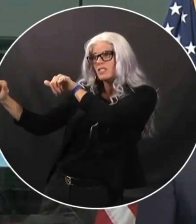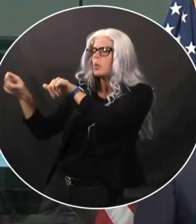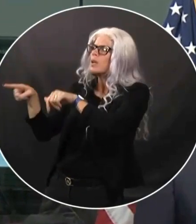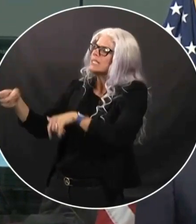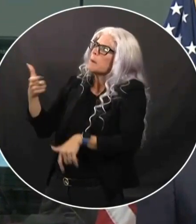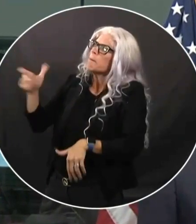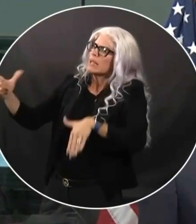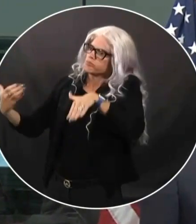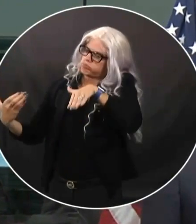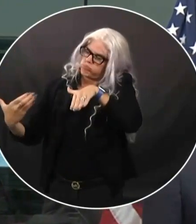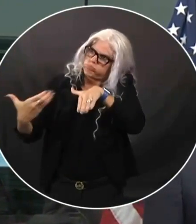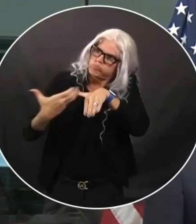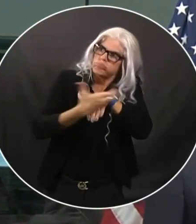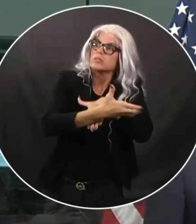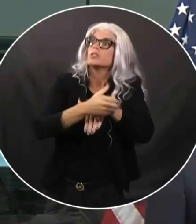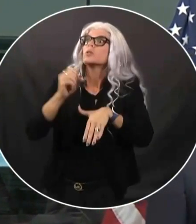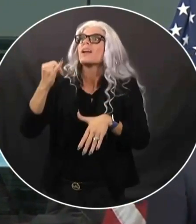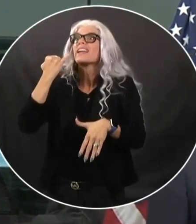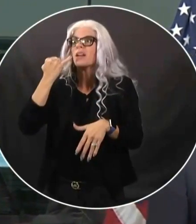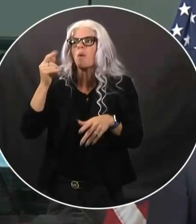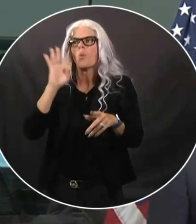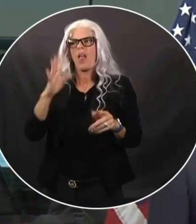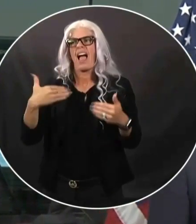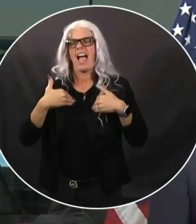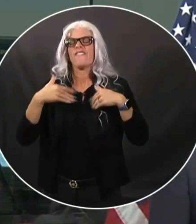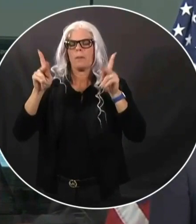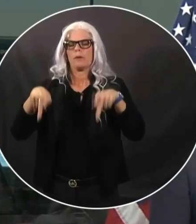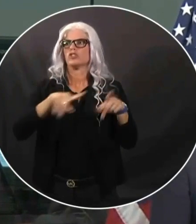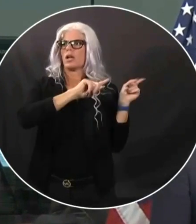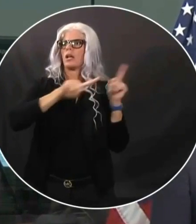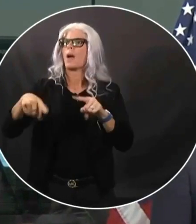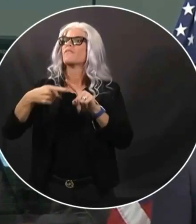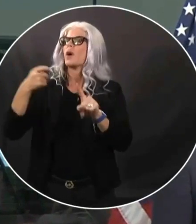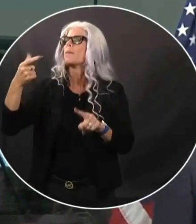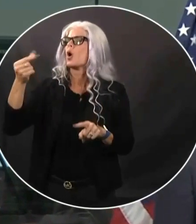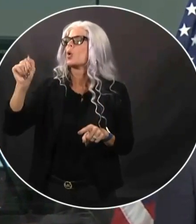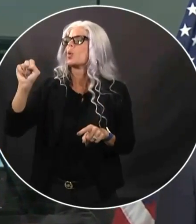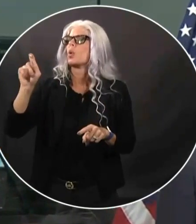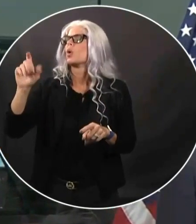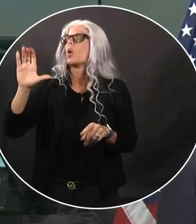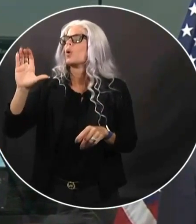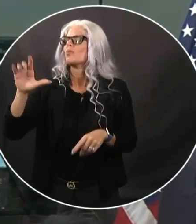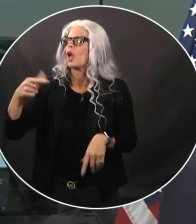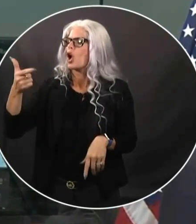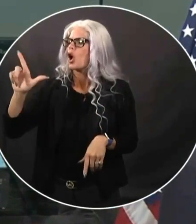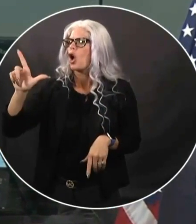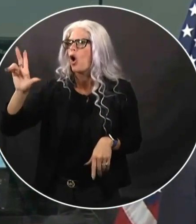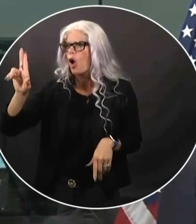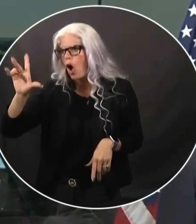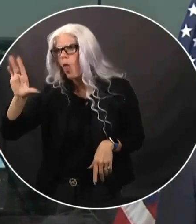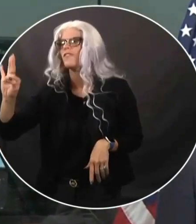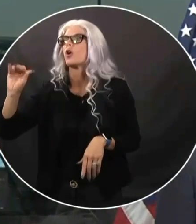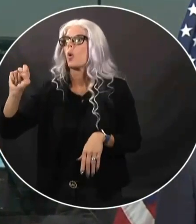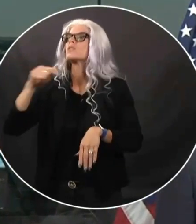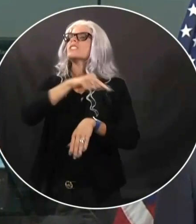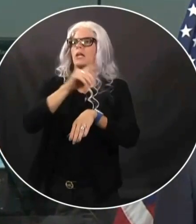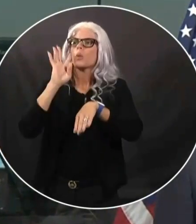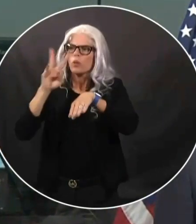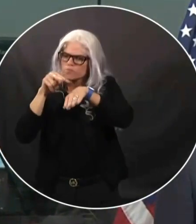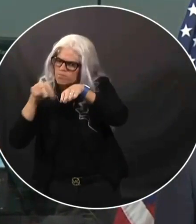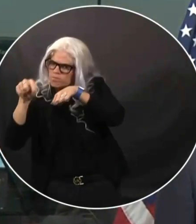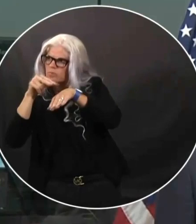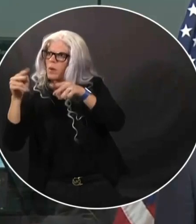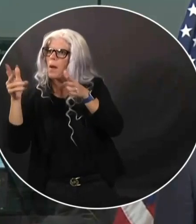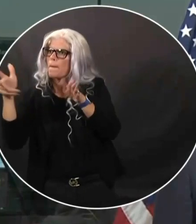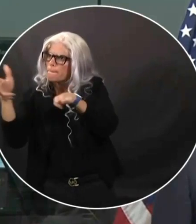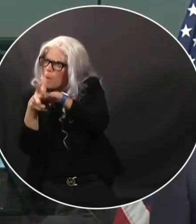tomorrow from the United States Coast Guard. He is already preparing to expedite the opening of those ports and get them back open so we can get that in there. But right now, all ports